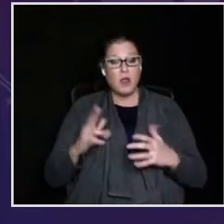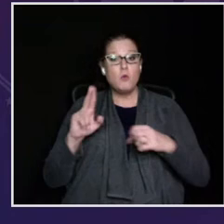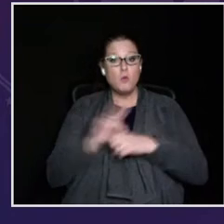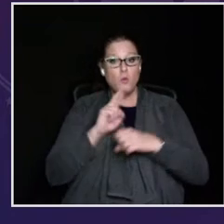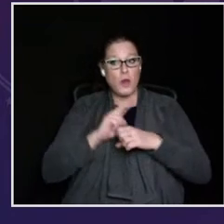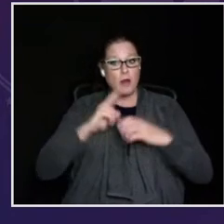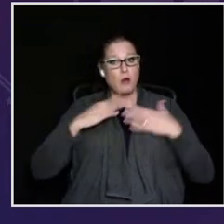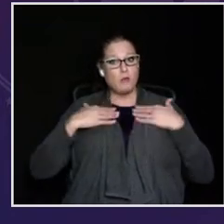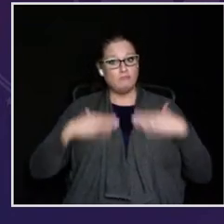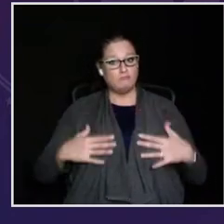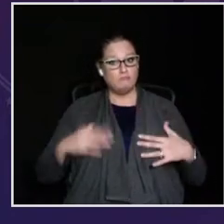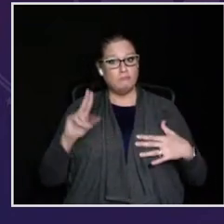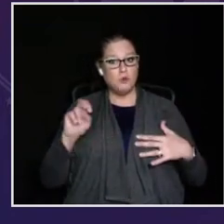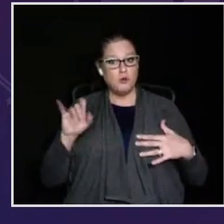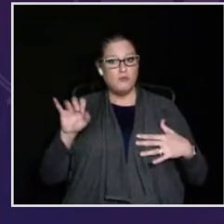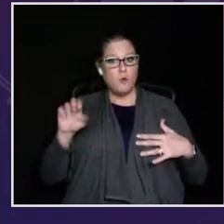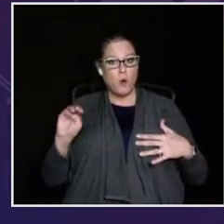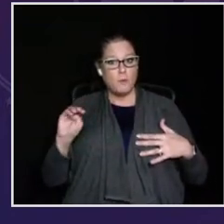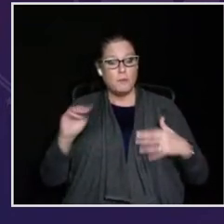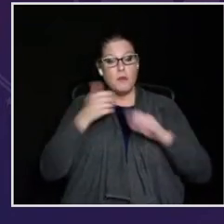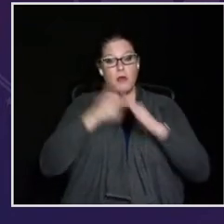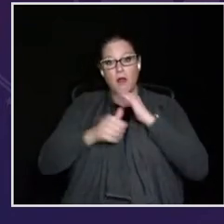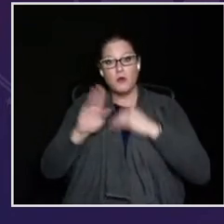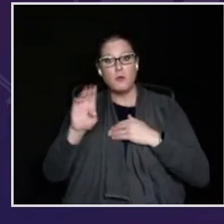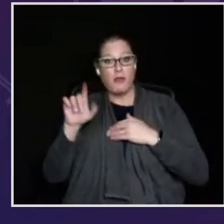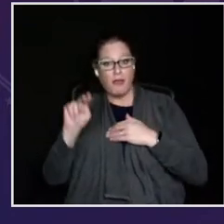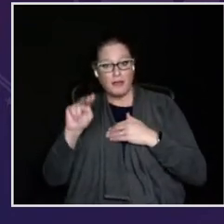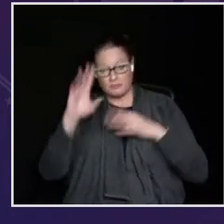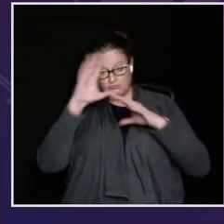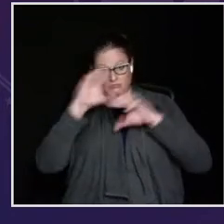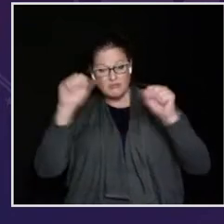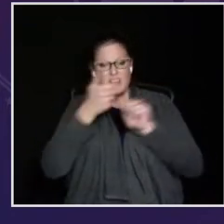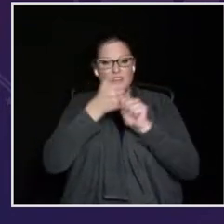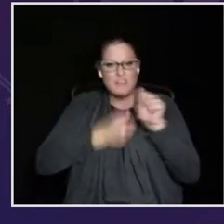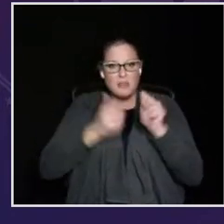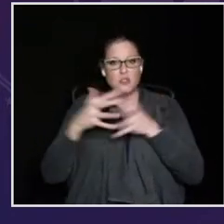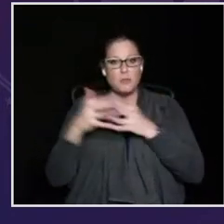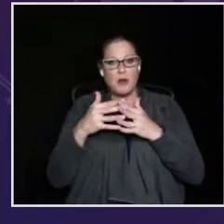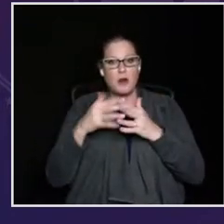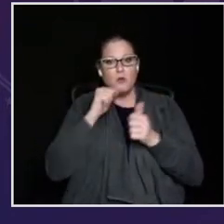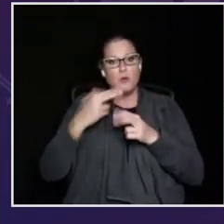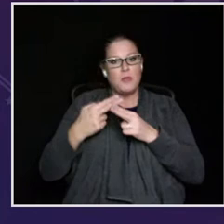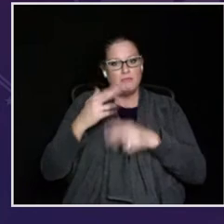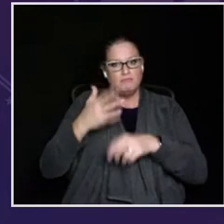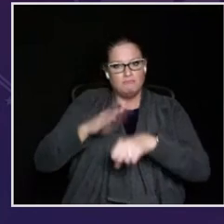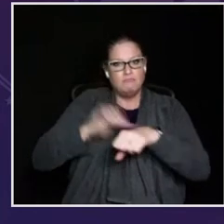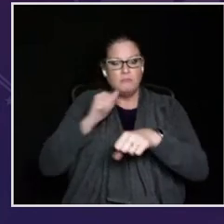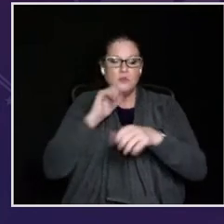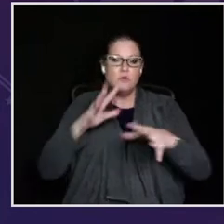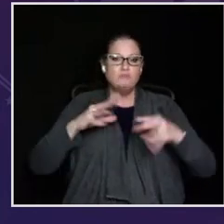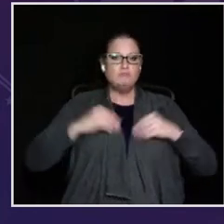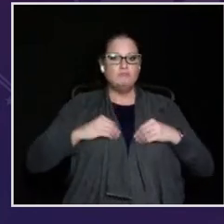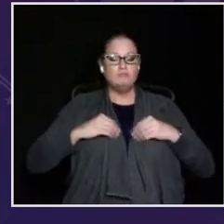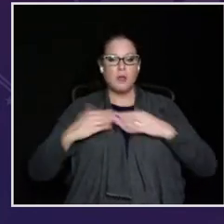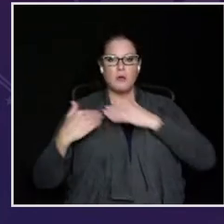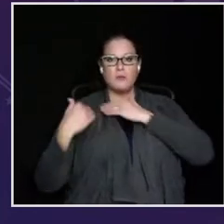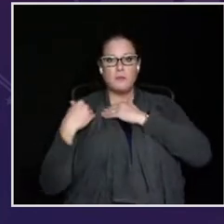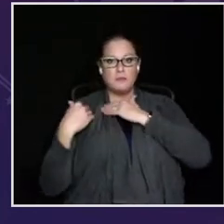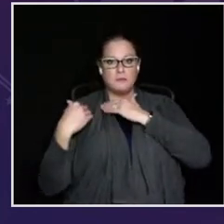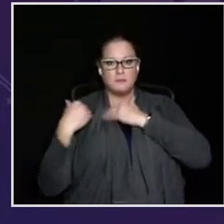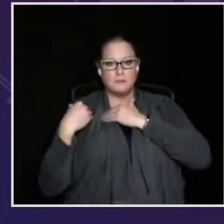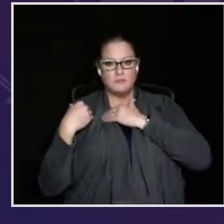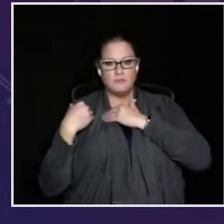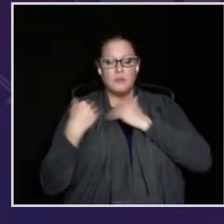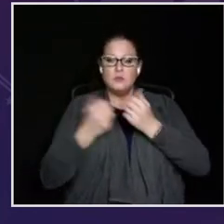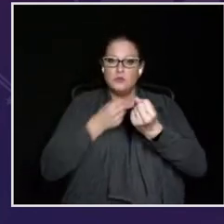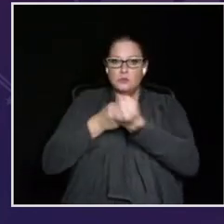And even though only 1% of Americans wear the uniform, under President Biden, every American